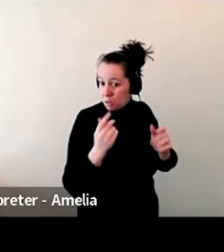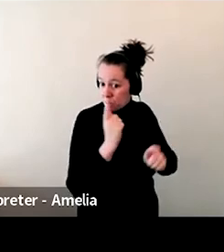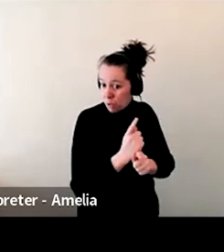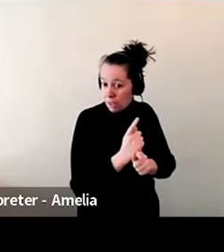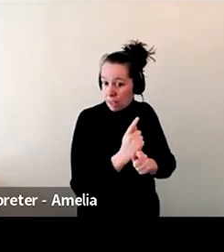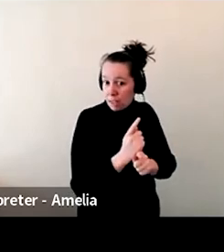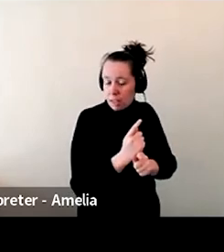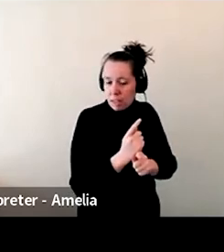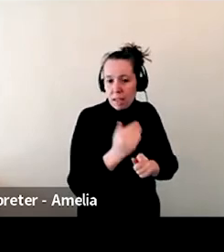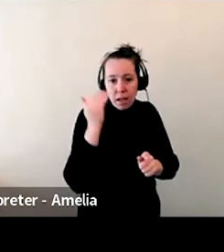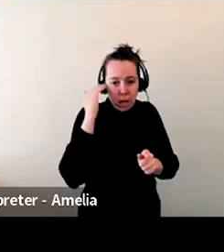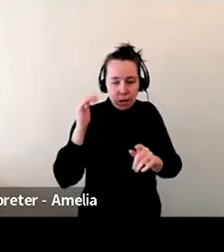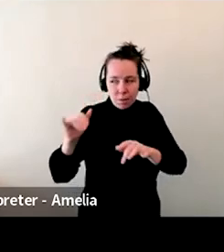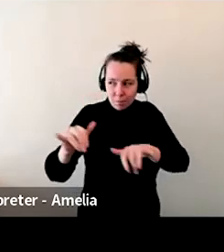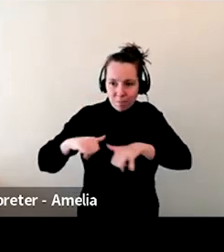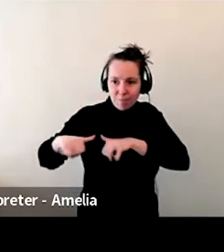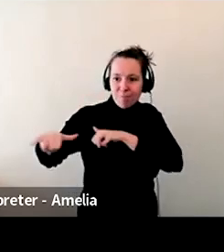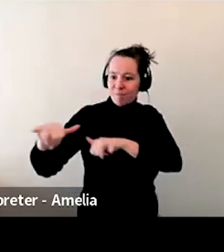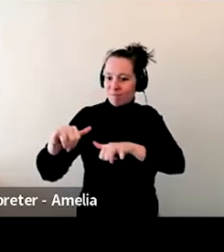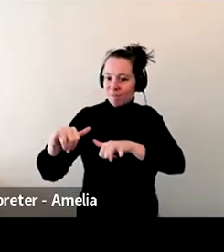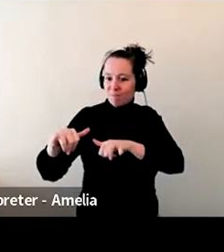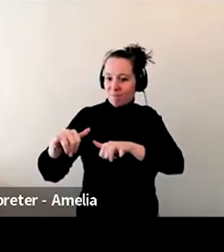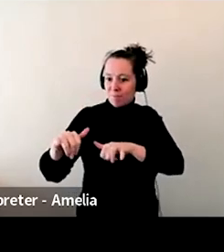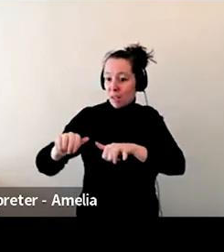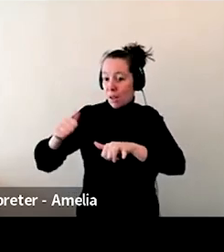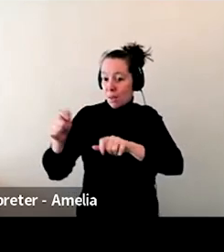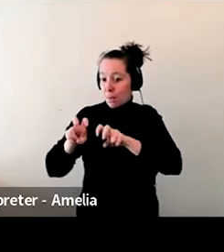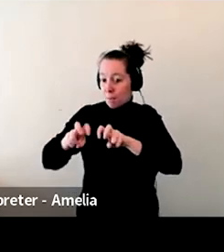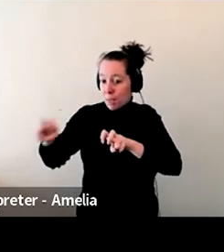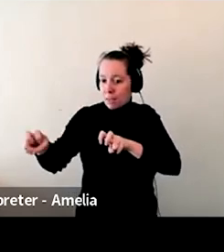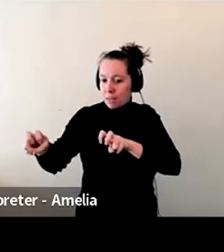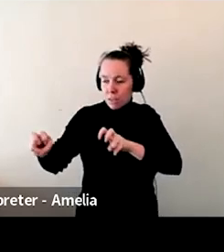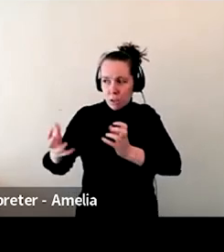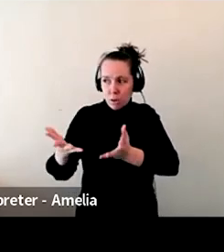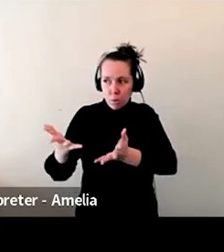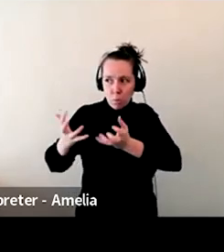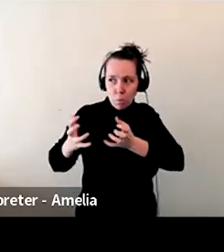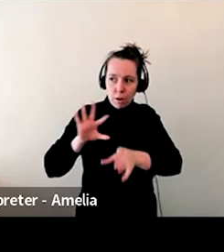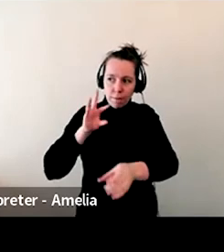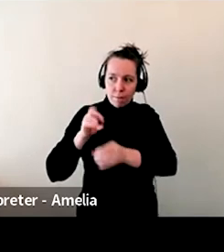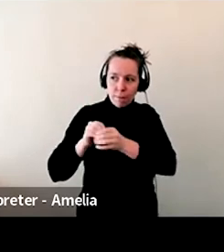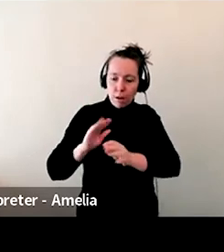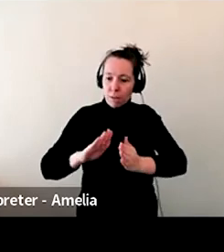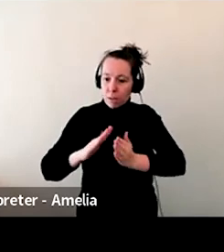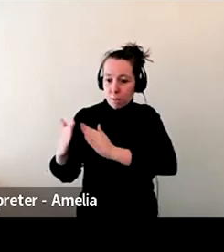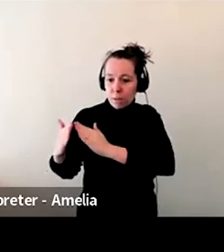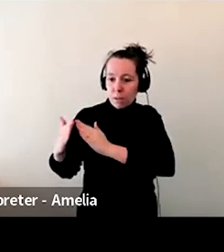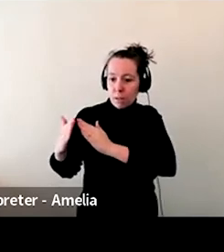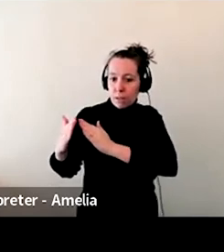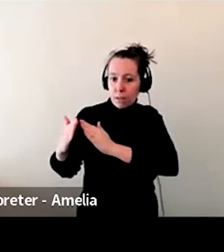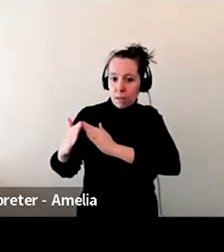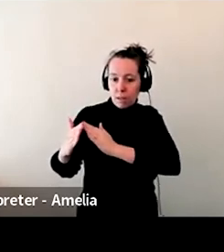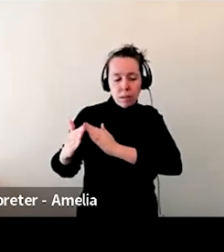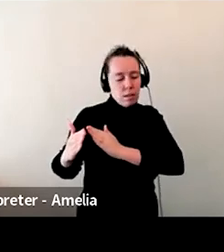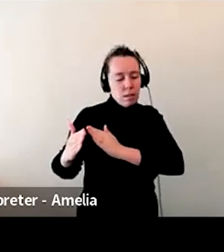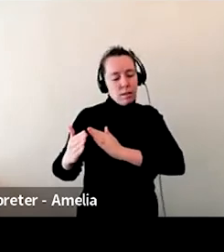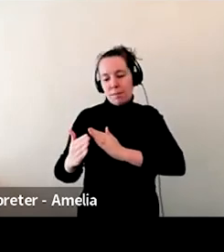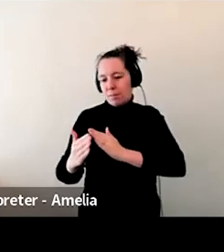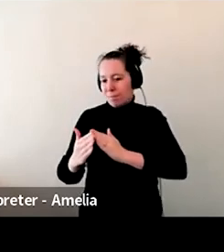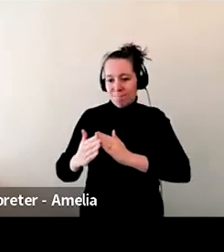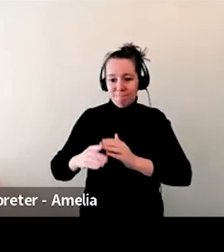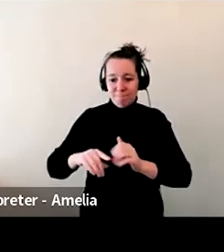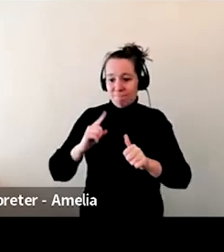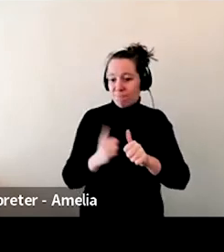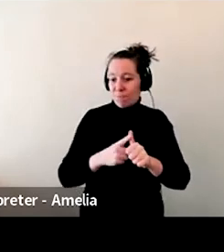hear it in all of us, we, we want it to be a community thing, but at the bottom line, you have to make a go of it. It has to be a